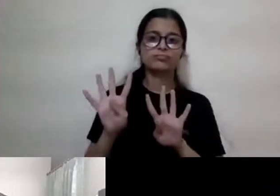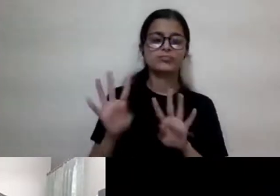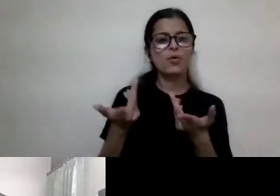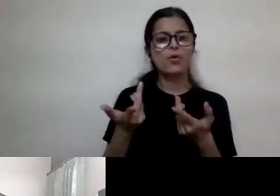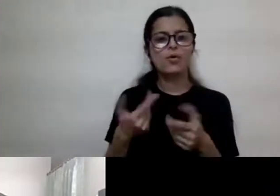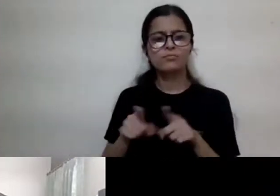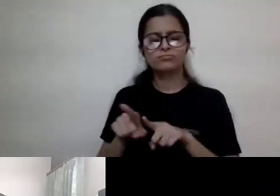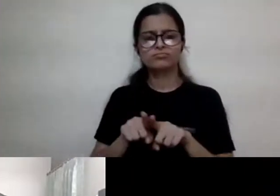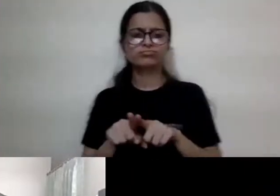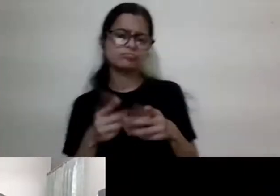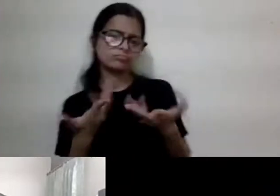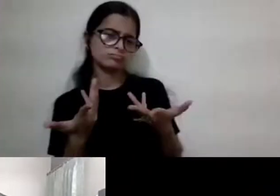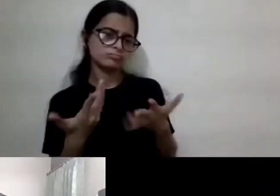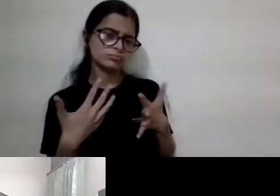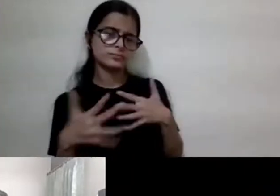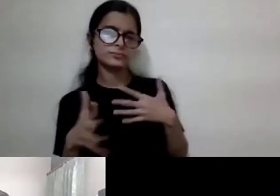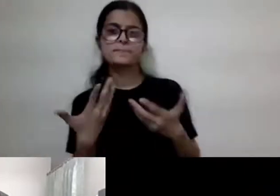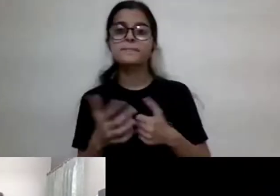that. Um,